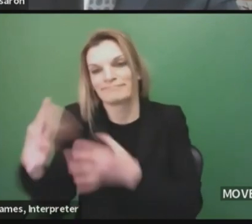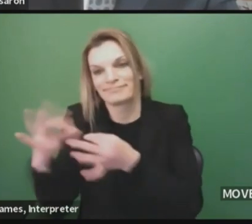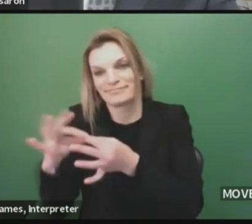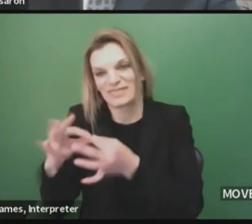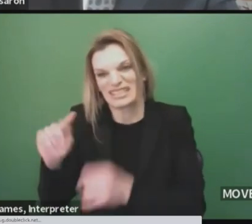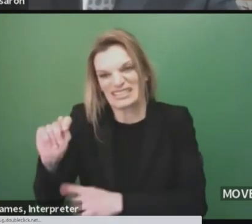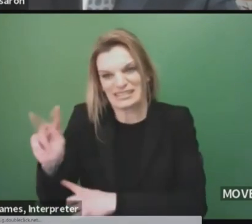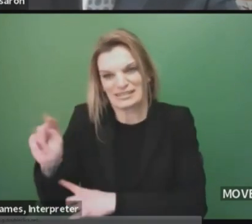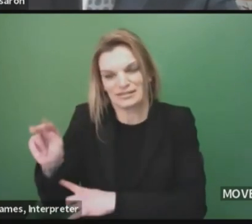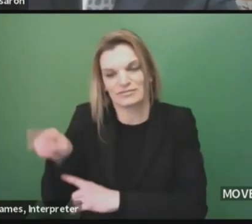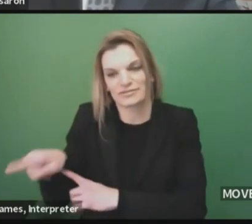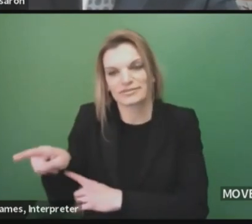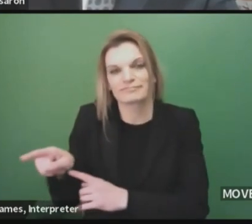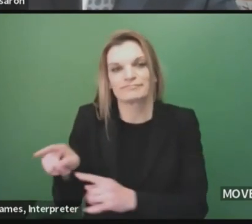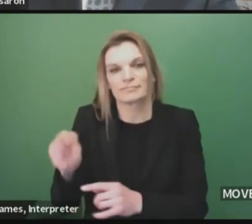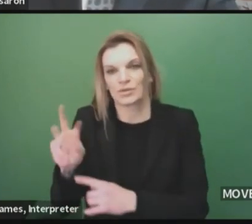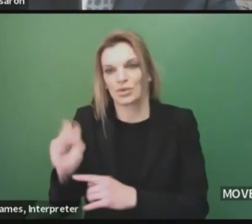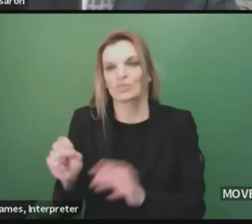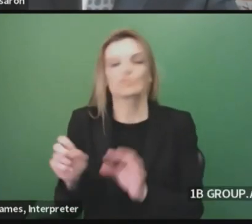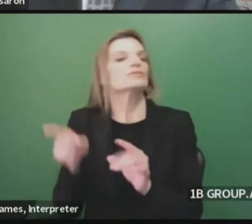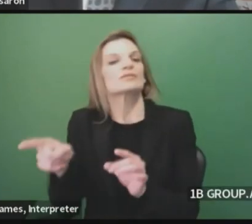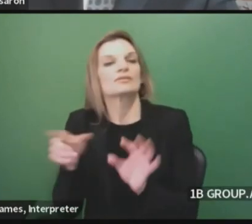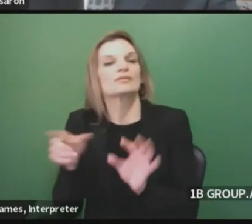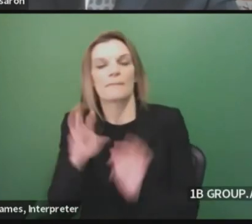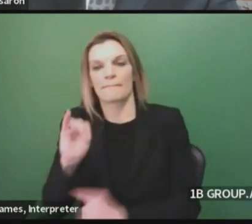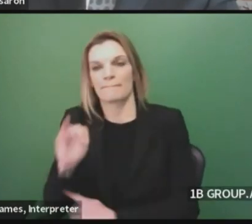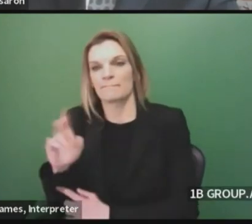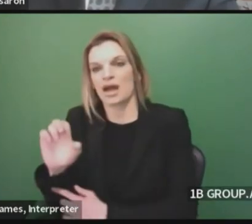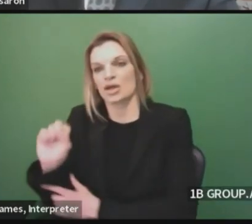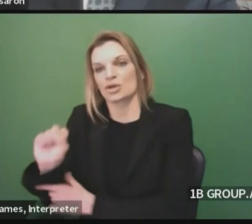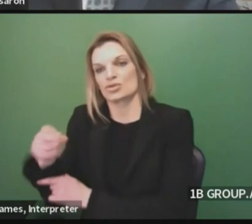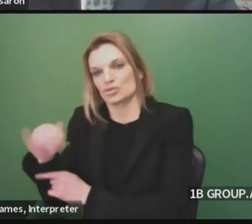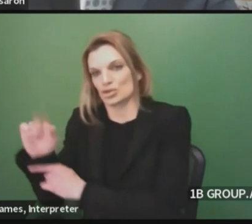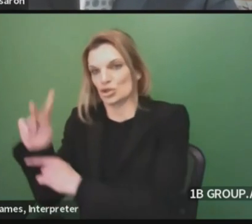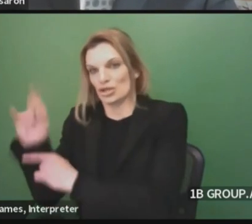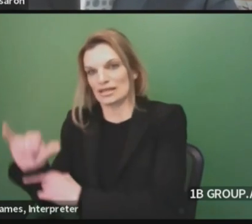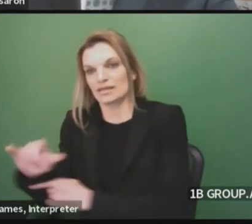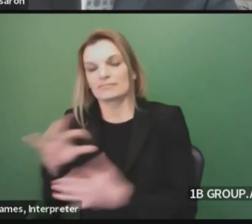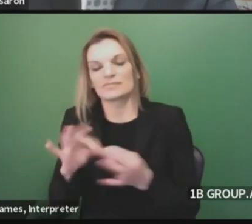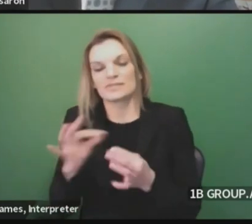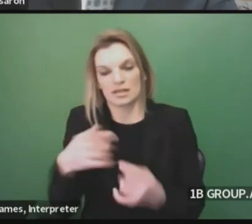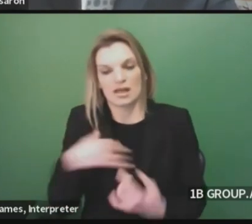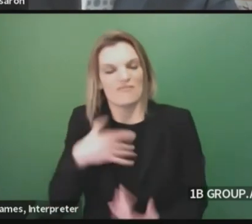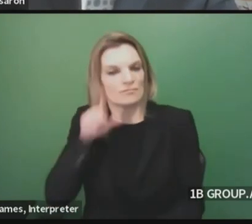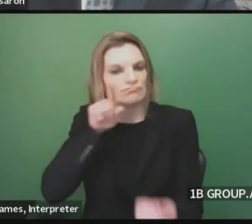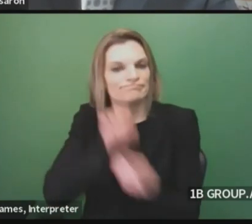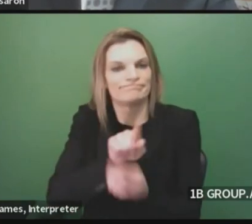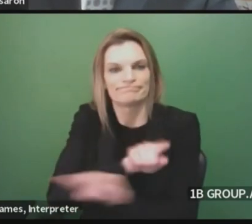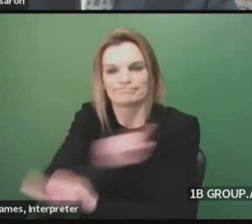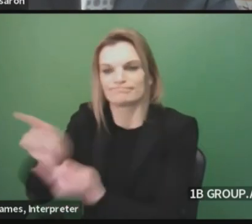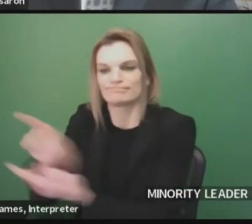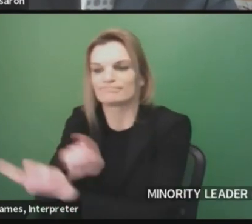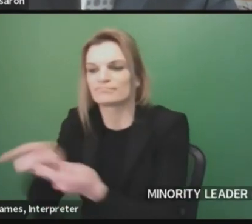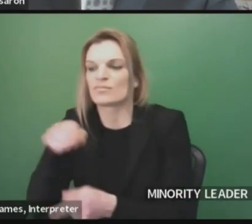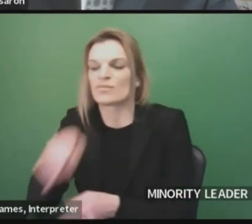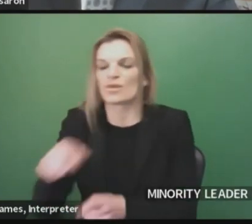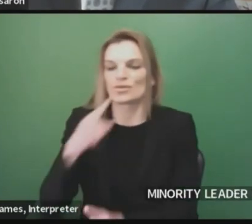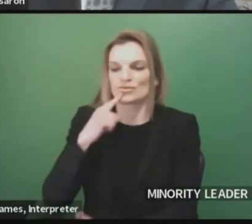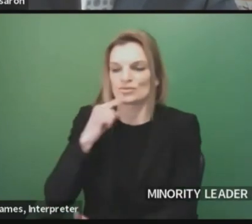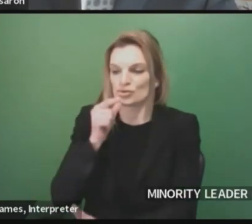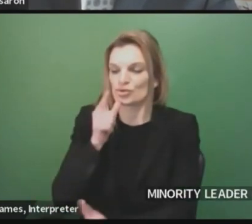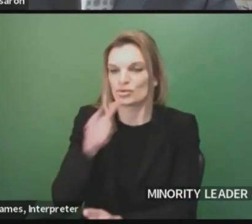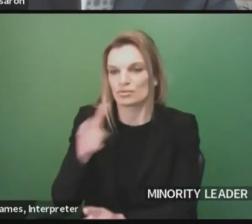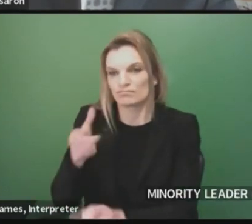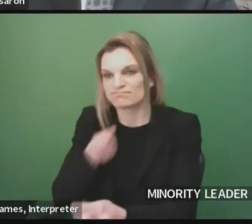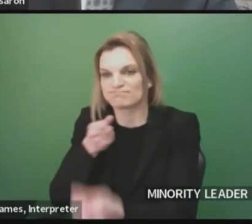station, that he's been meeting with some of the leaders of militia groups trying to offer them guidance on